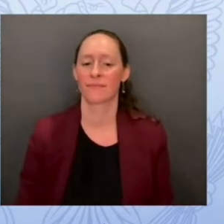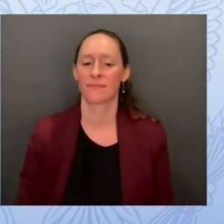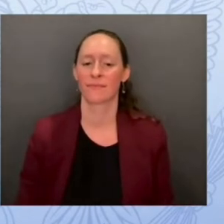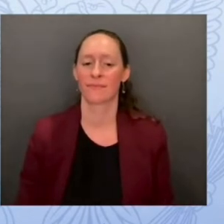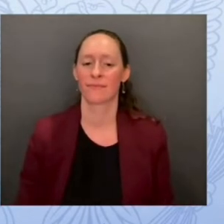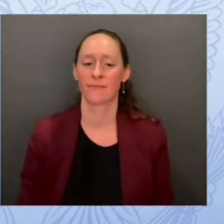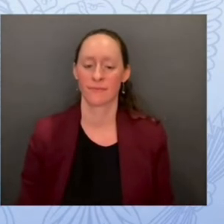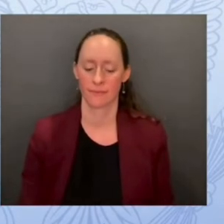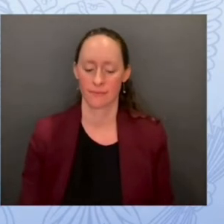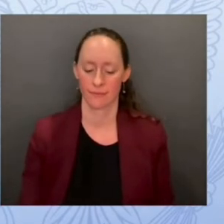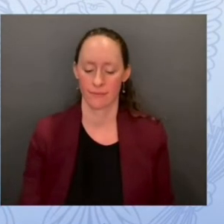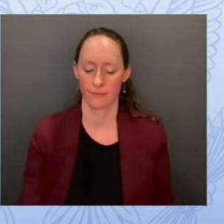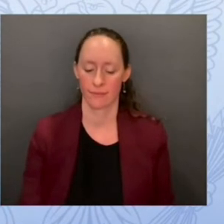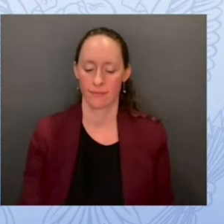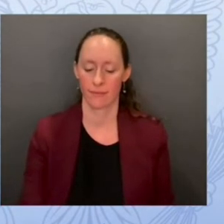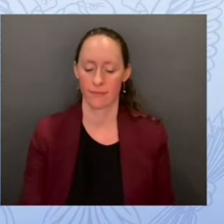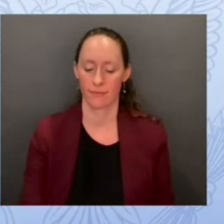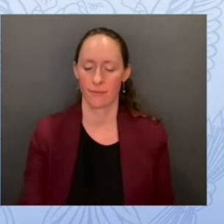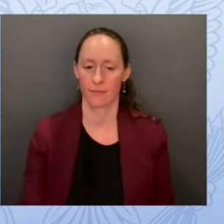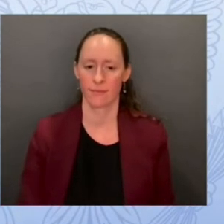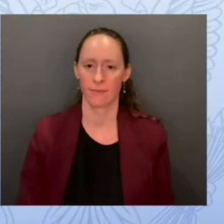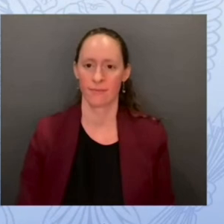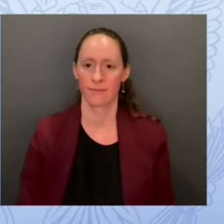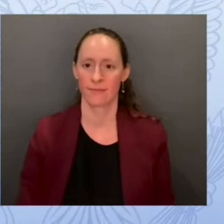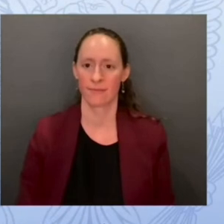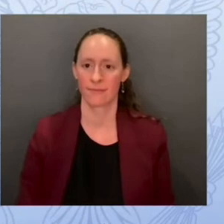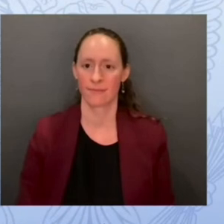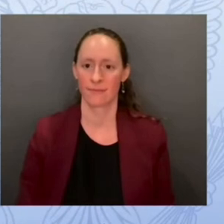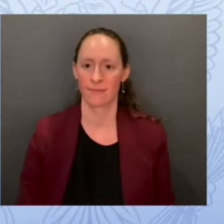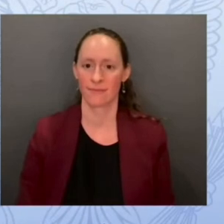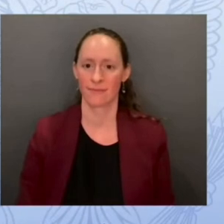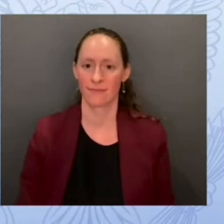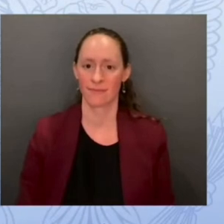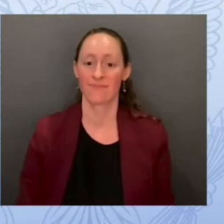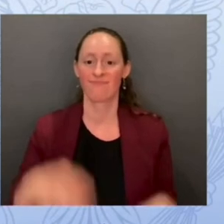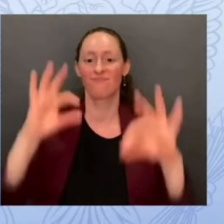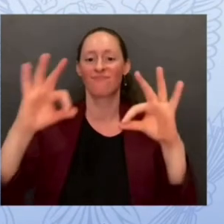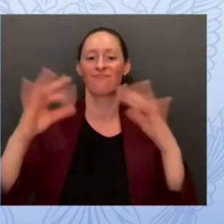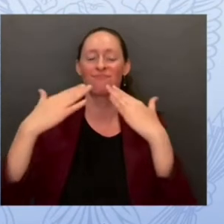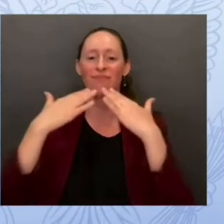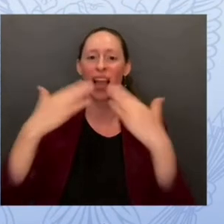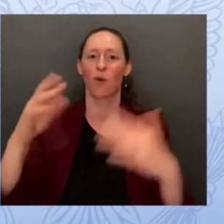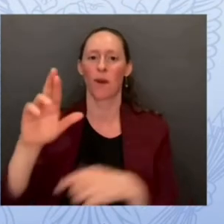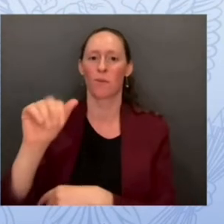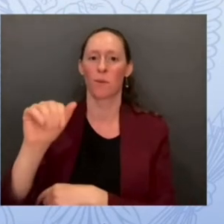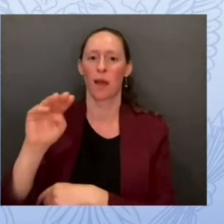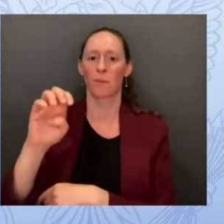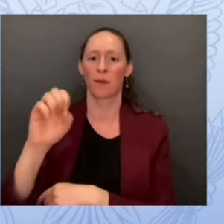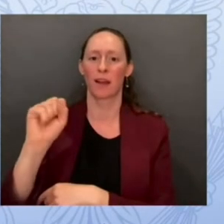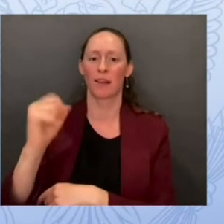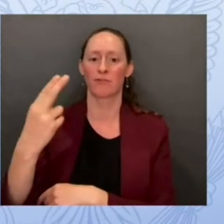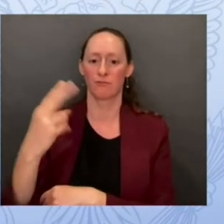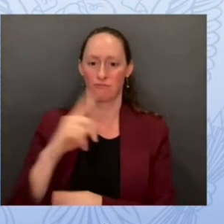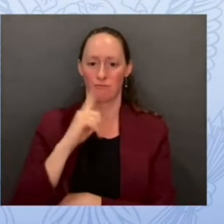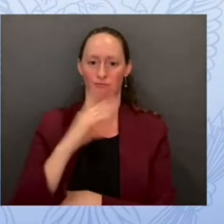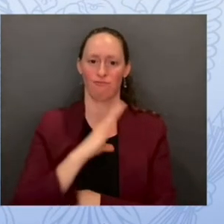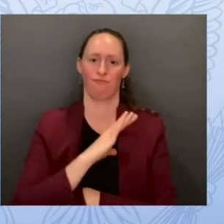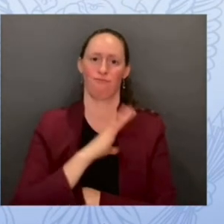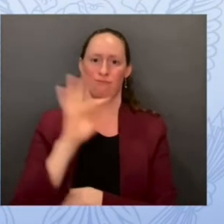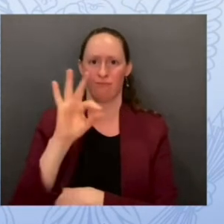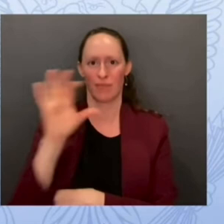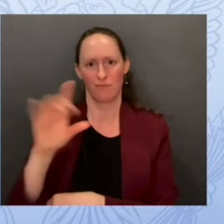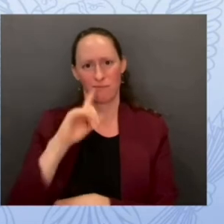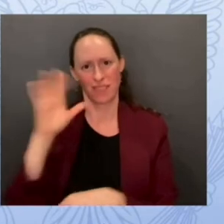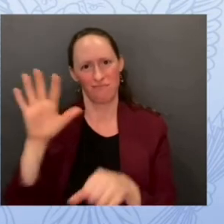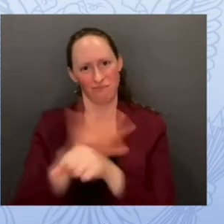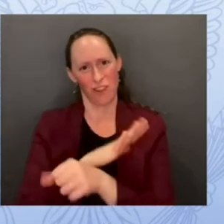thank you very much ramesh for this meaningful commitment from the fcc to really help schools so now to close out our panel i'd like to turn